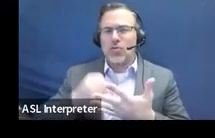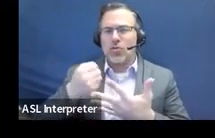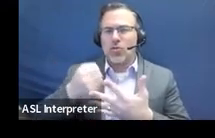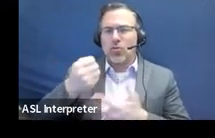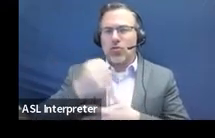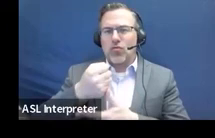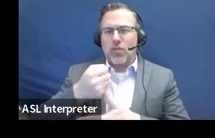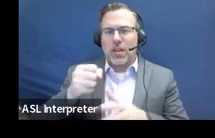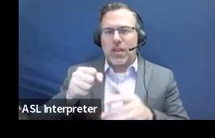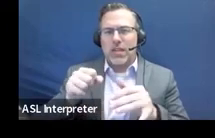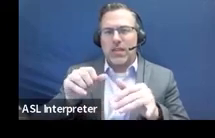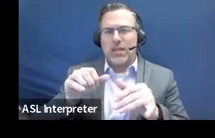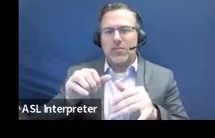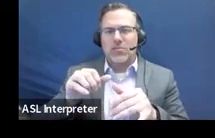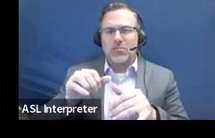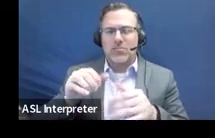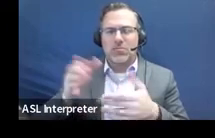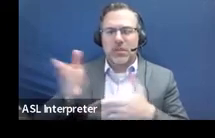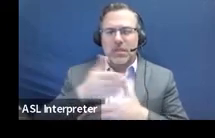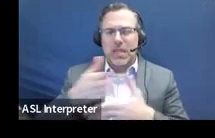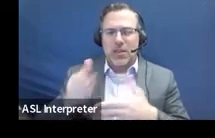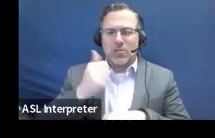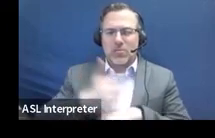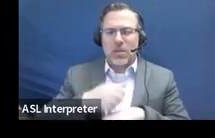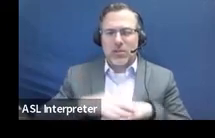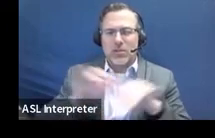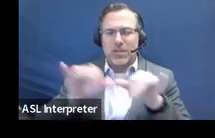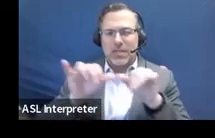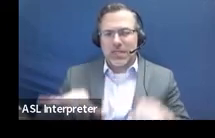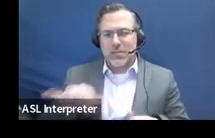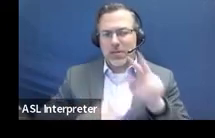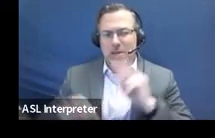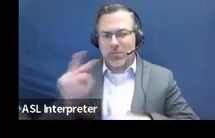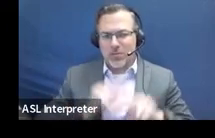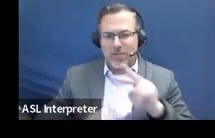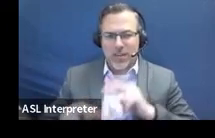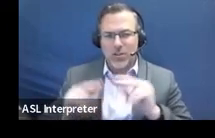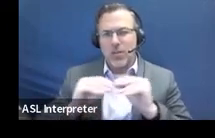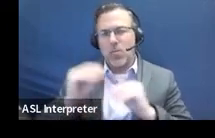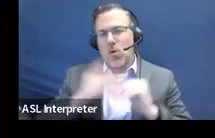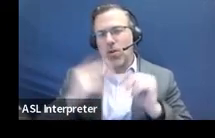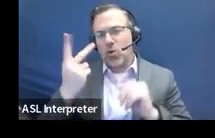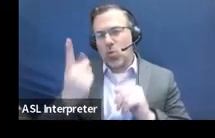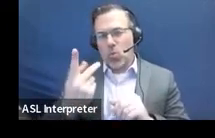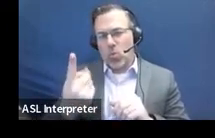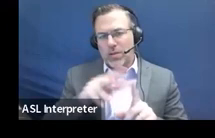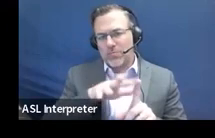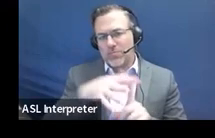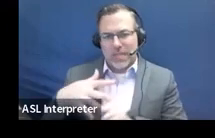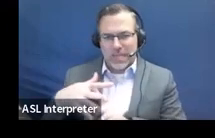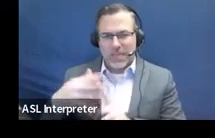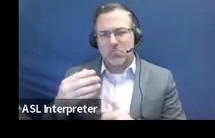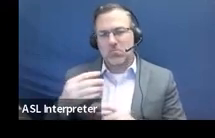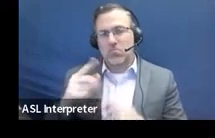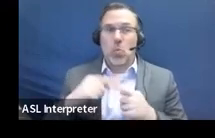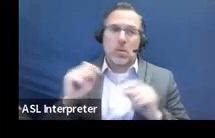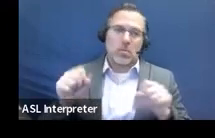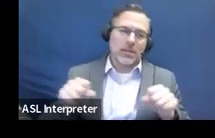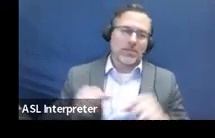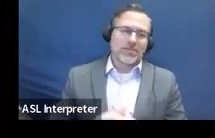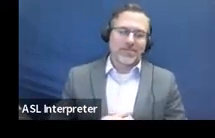systemic observations in more than one setting whenever possible? So